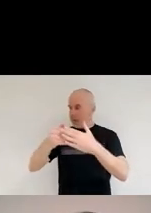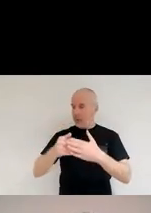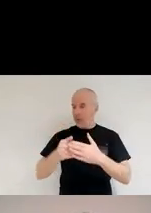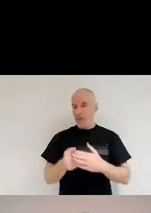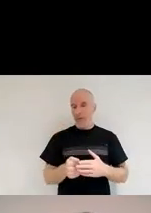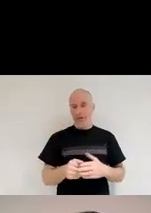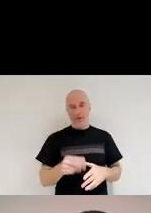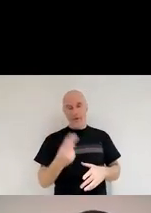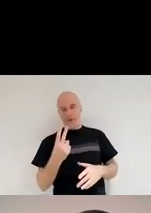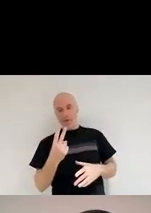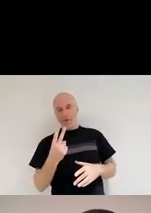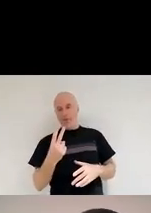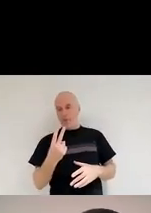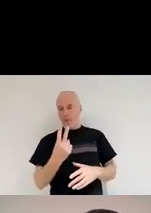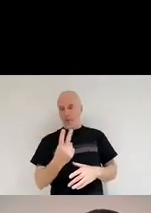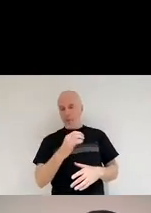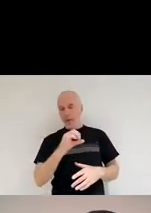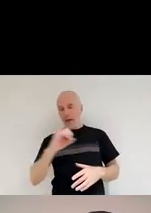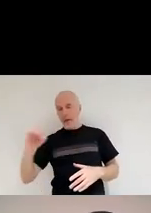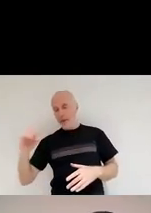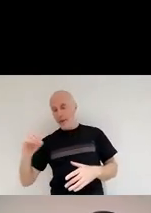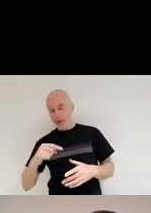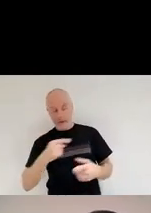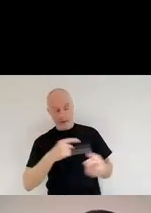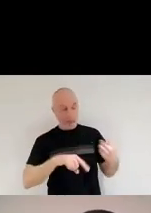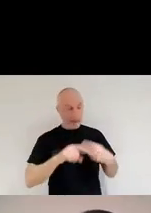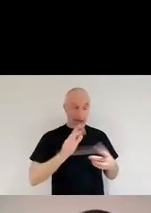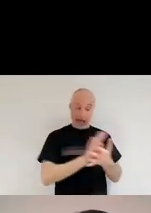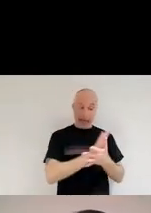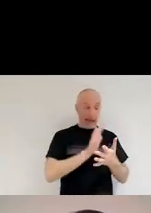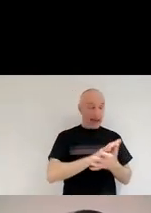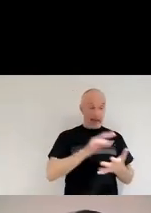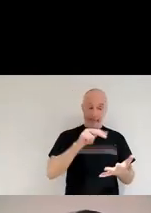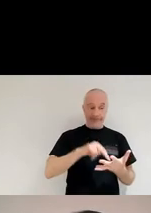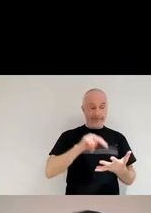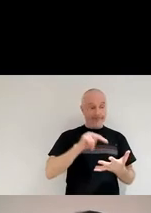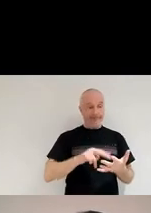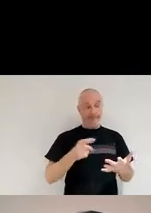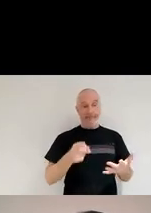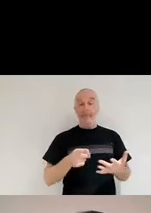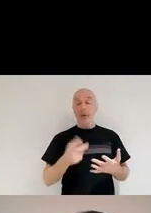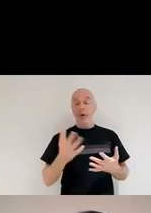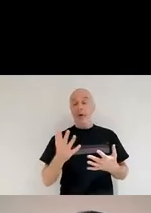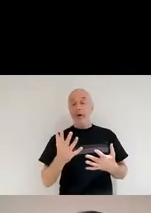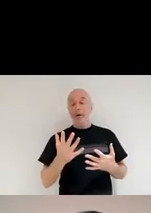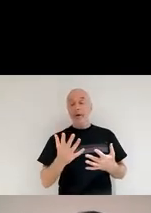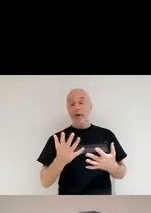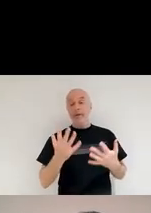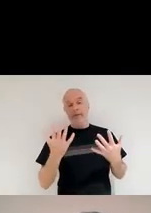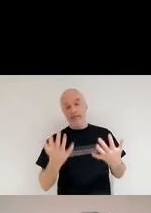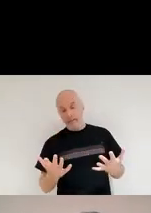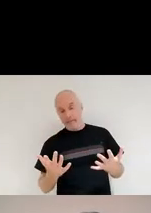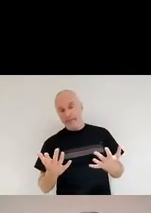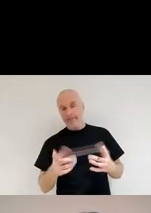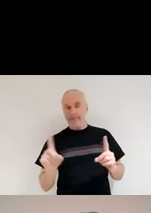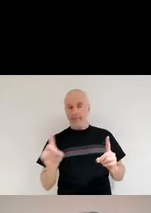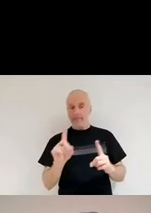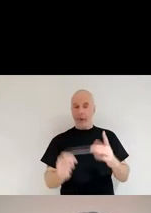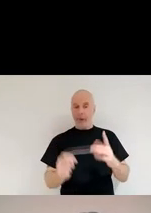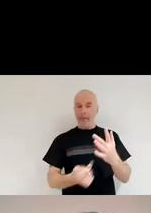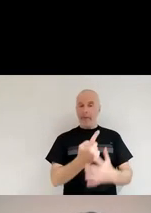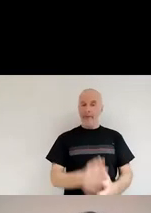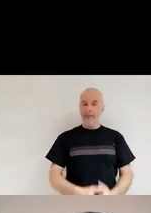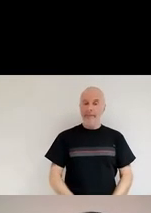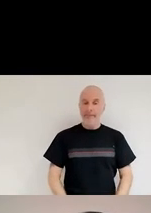and thought we had solved it. And there was no problem there. But then what happened is that we